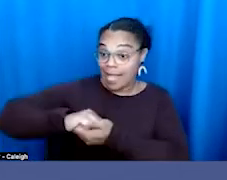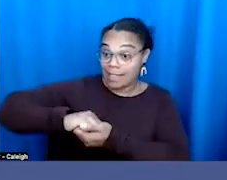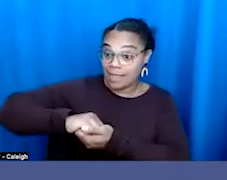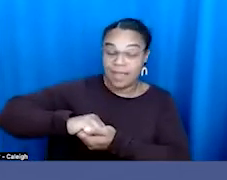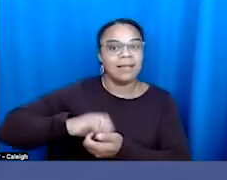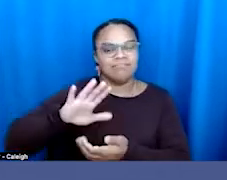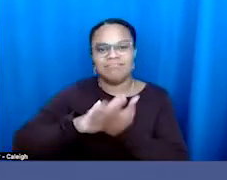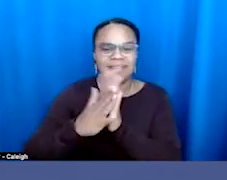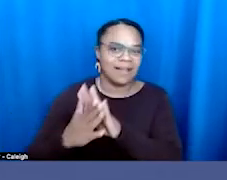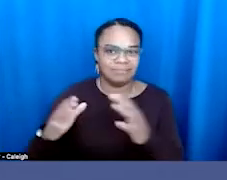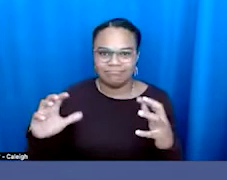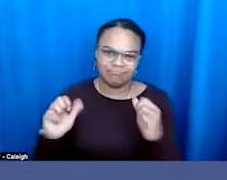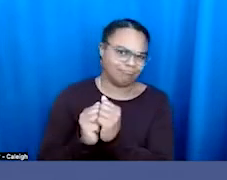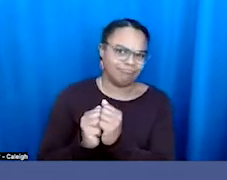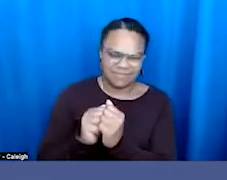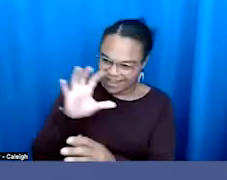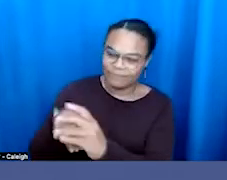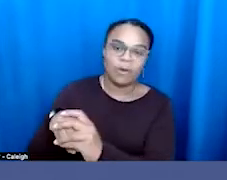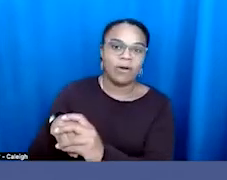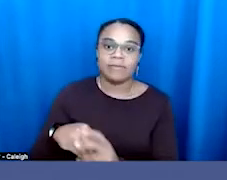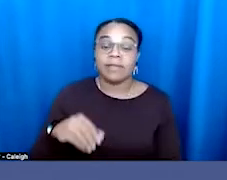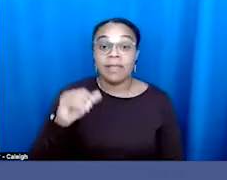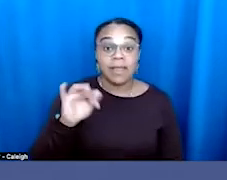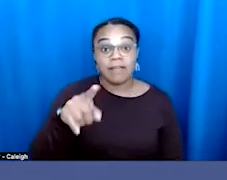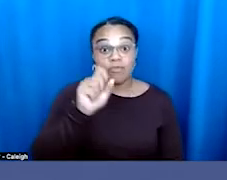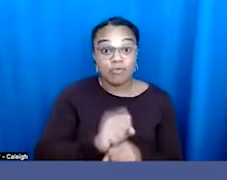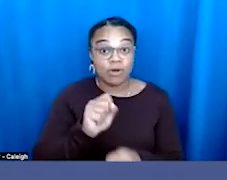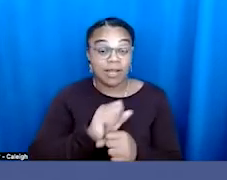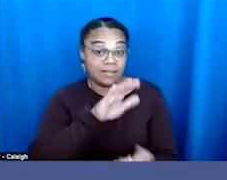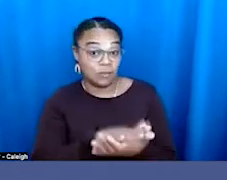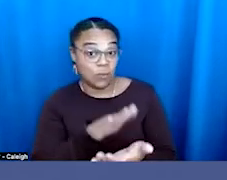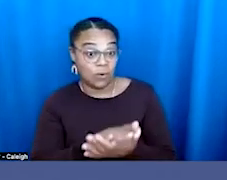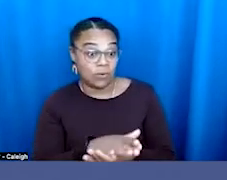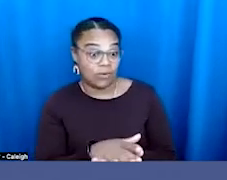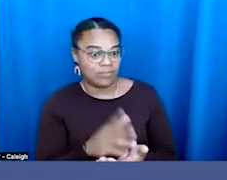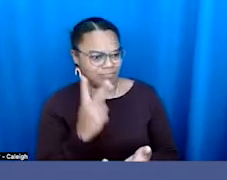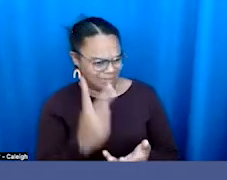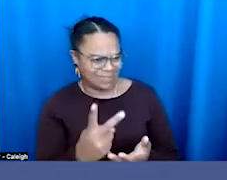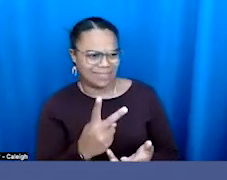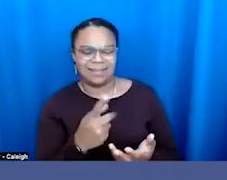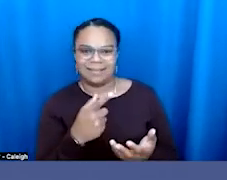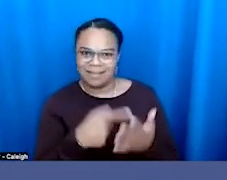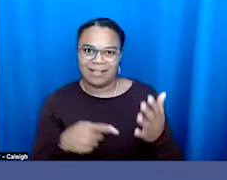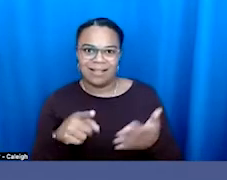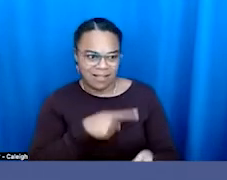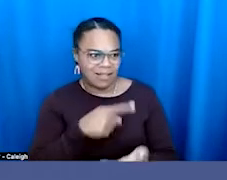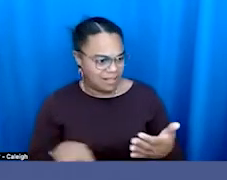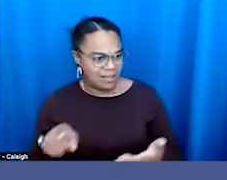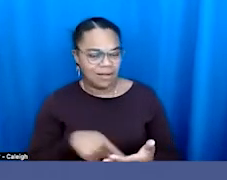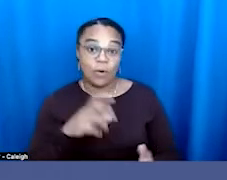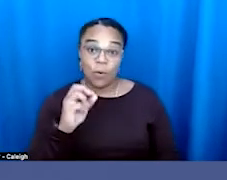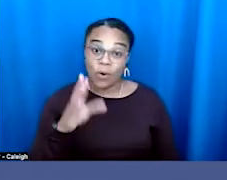accomplice, to having some skin in the game. If you work at a school and these things are under attack, or if you are a parent,